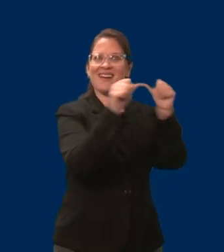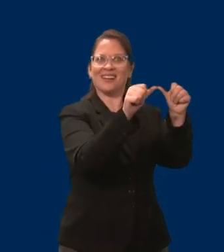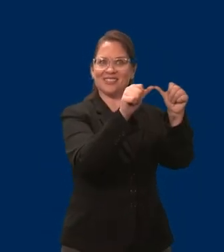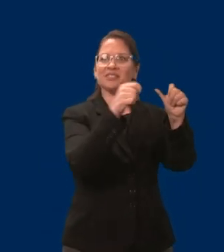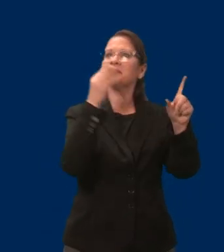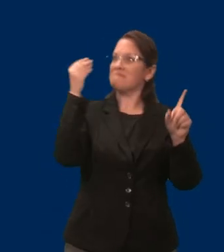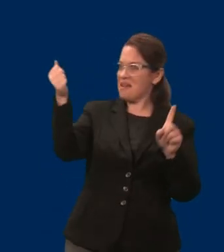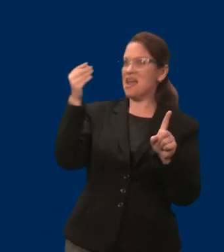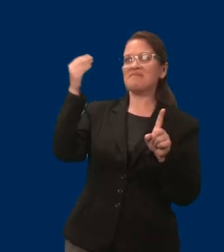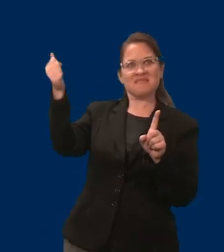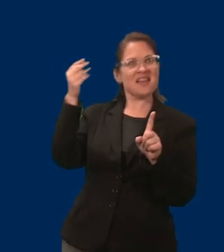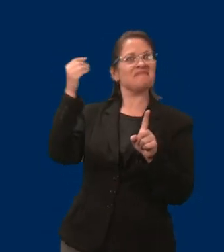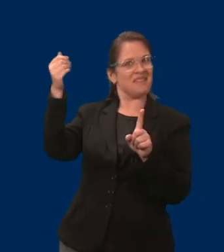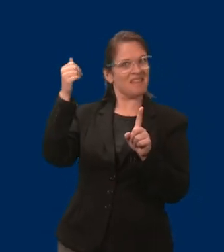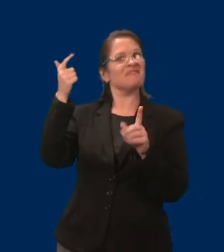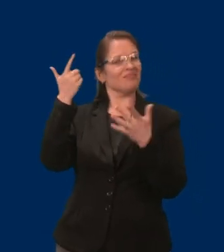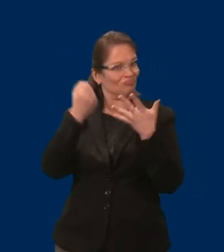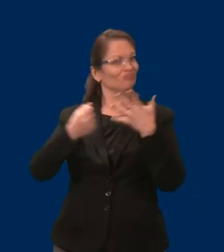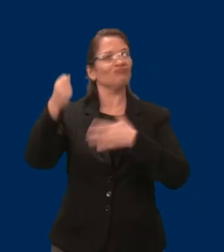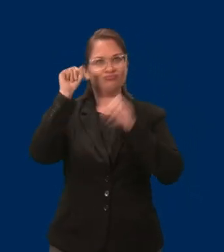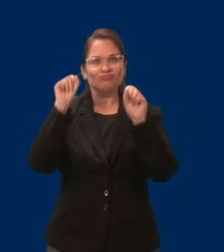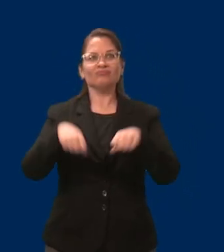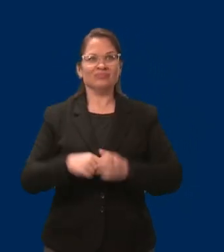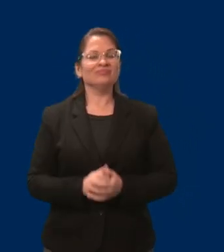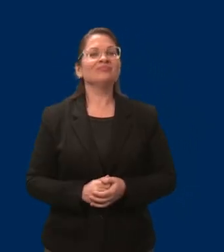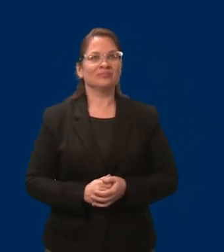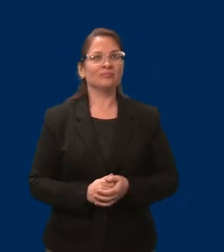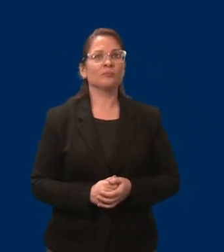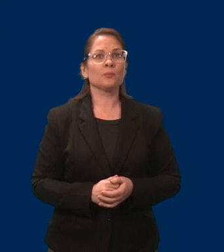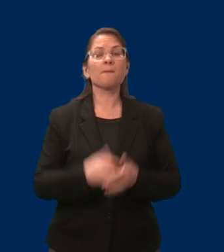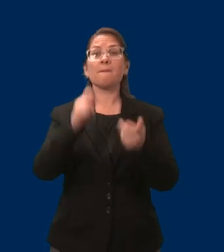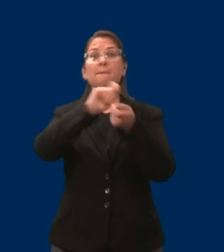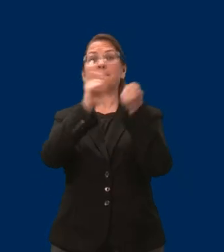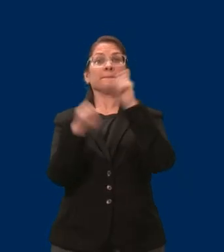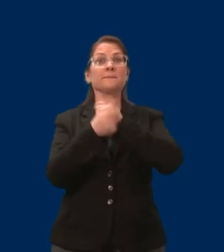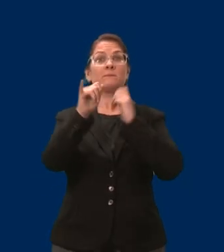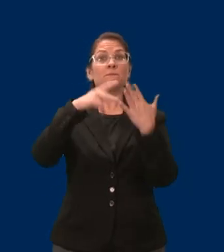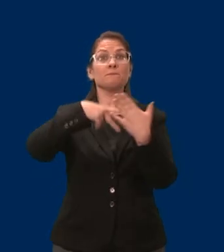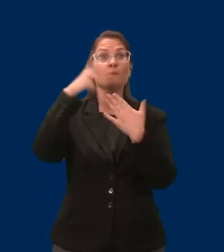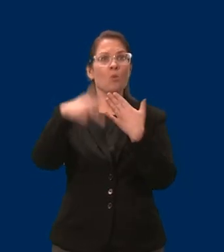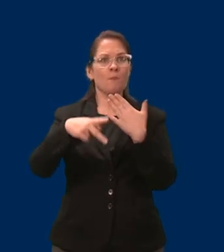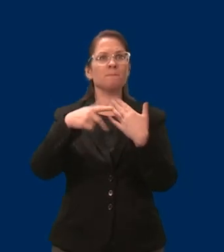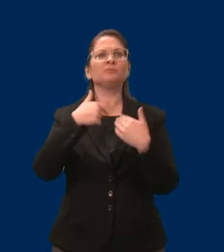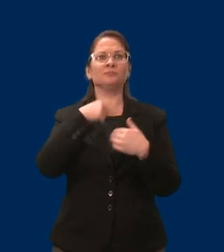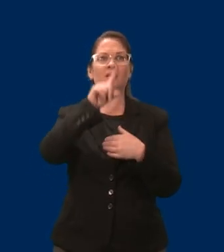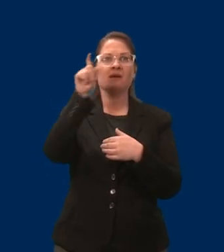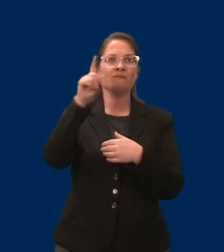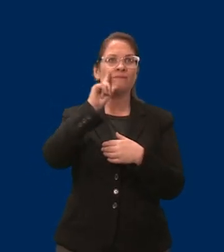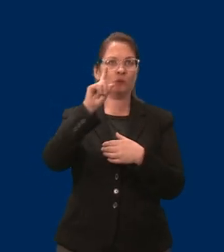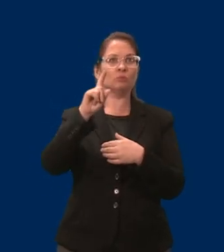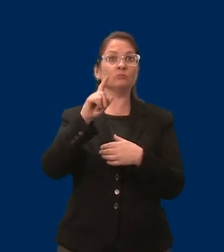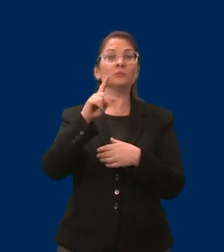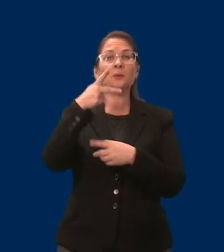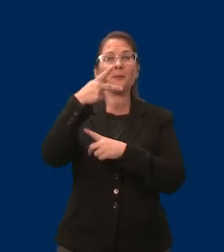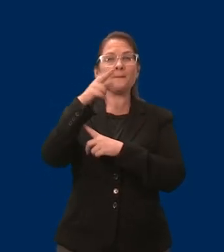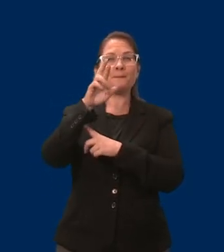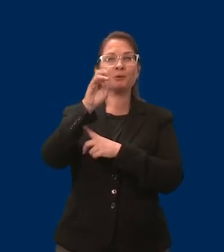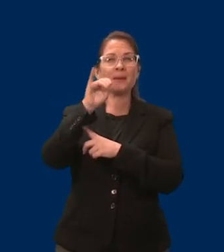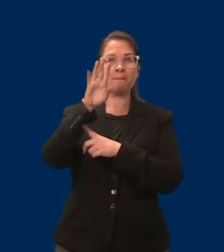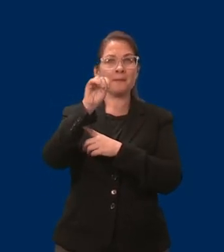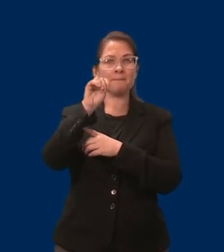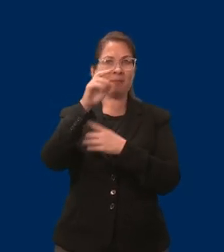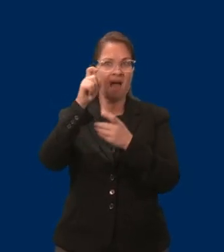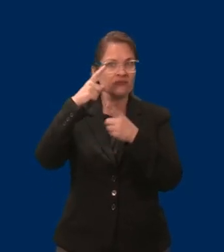we're asking for in reform is to lower the premiums for individuals that are within income limits that make that financial stability more precarious.